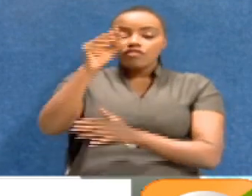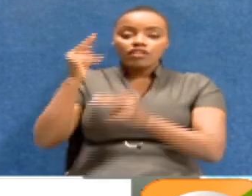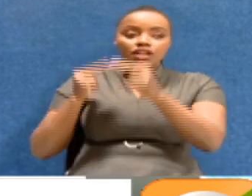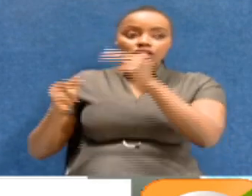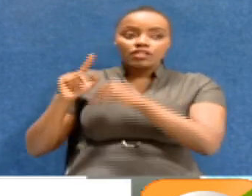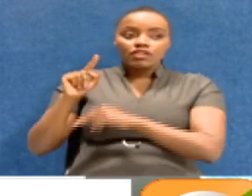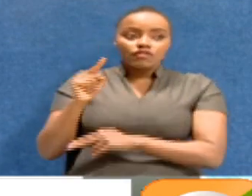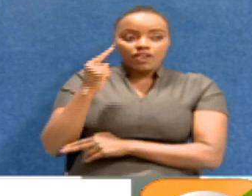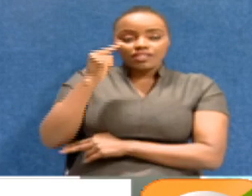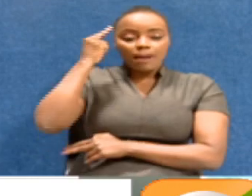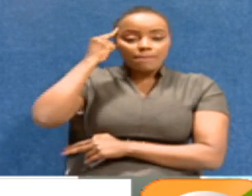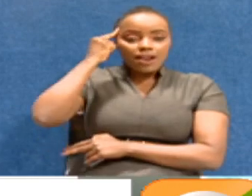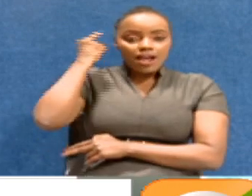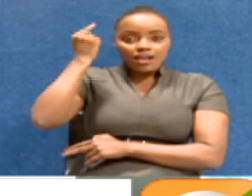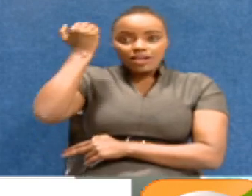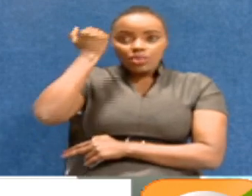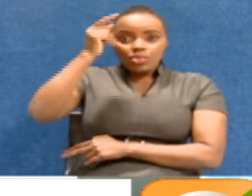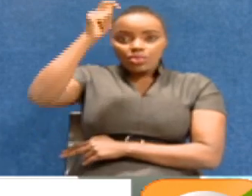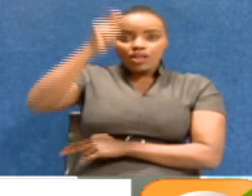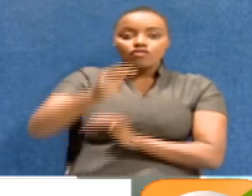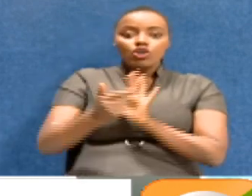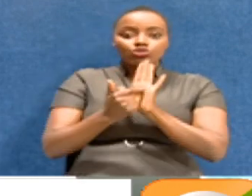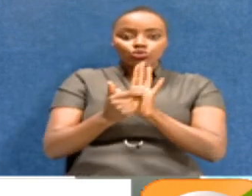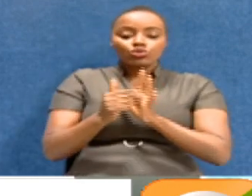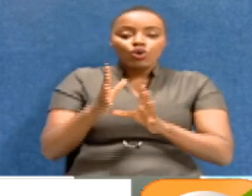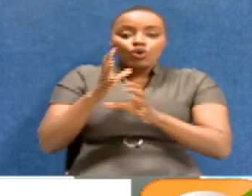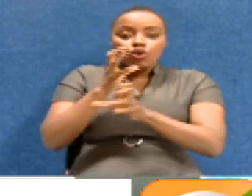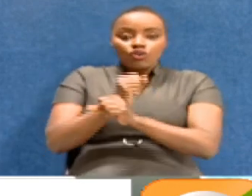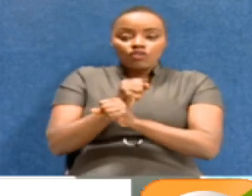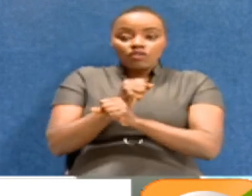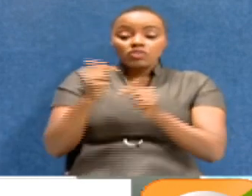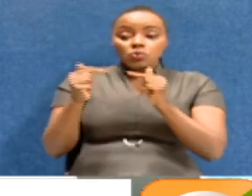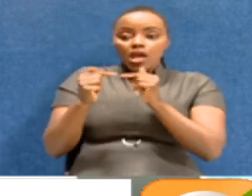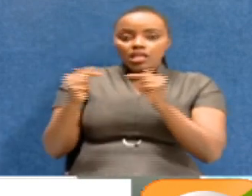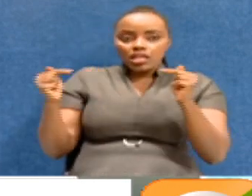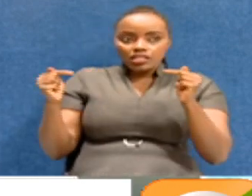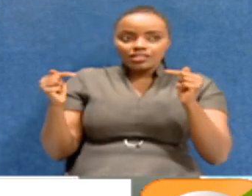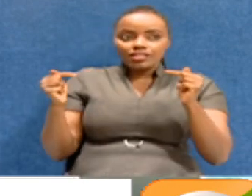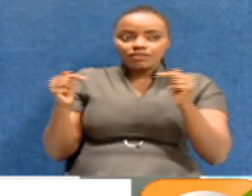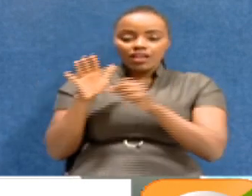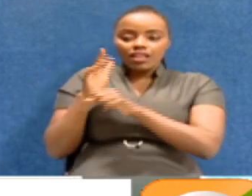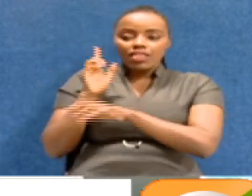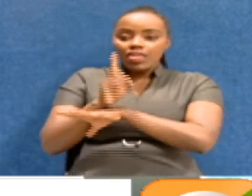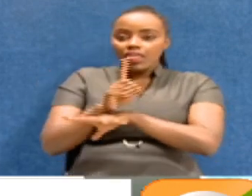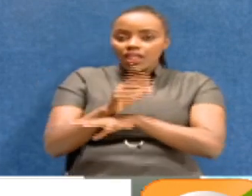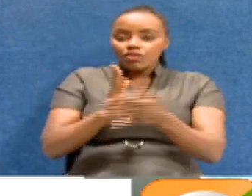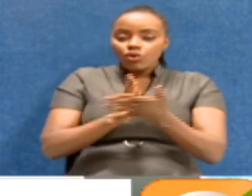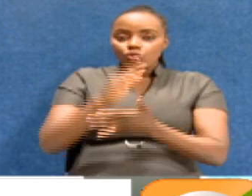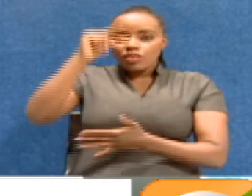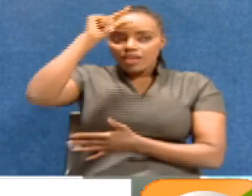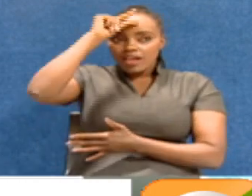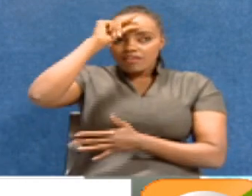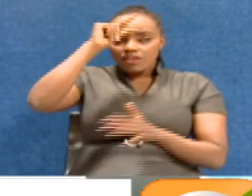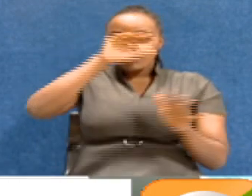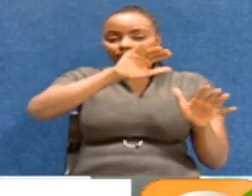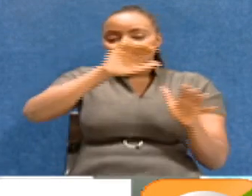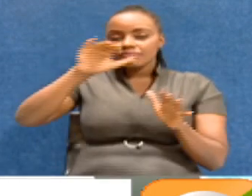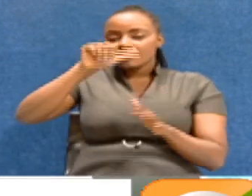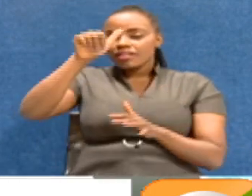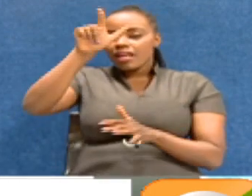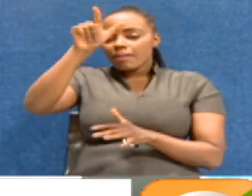he's the first black African judge who has shown courage of standing up against intimidation by the executive. Flavian